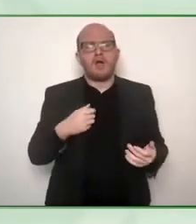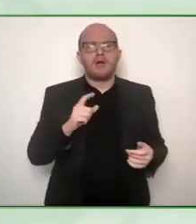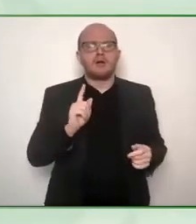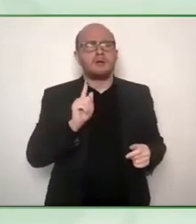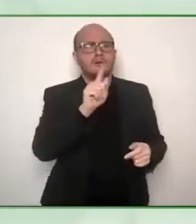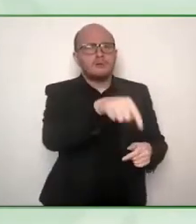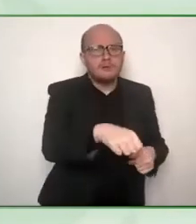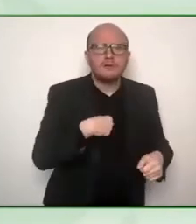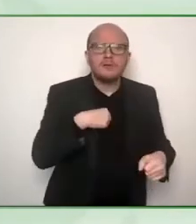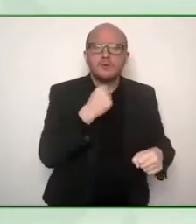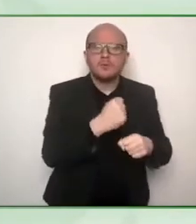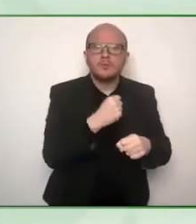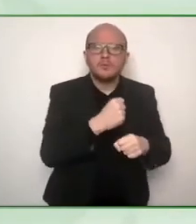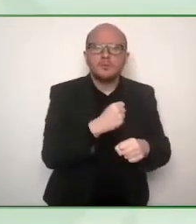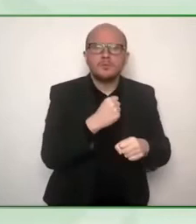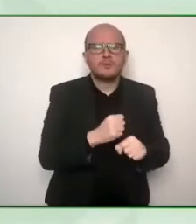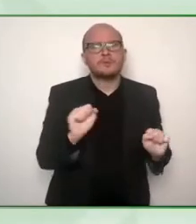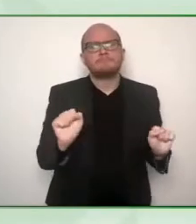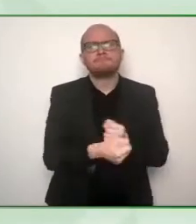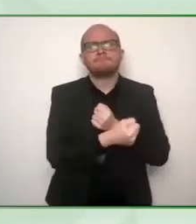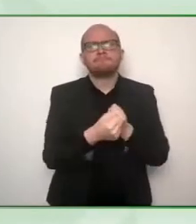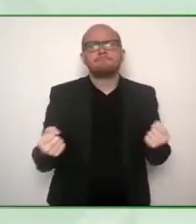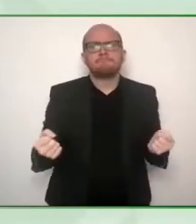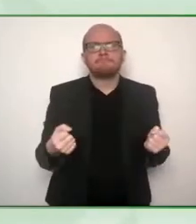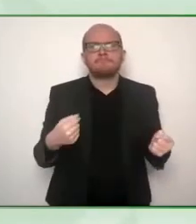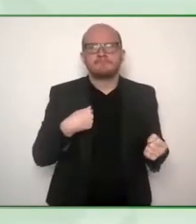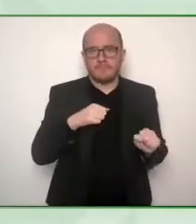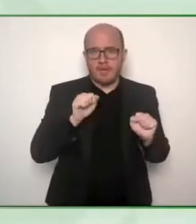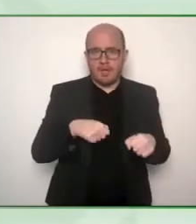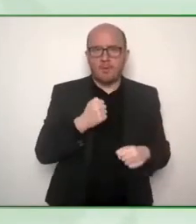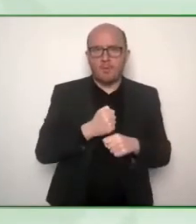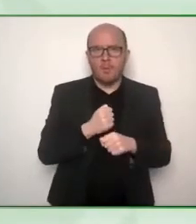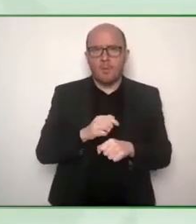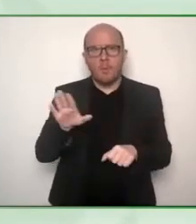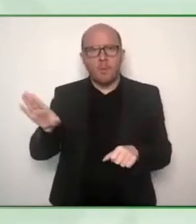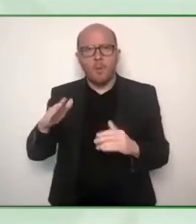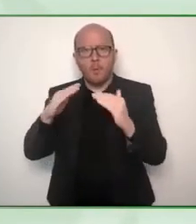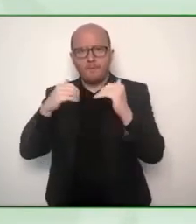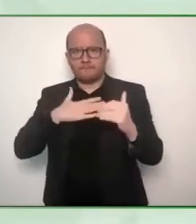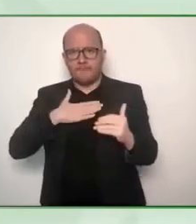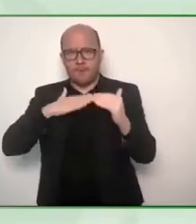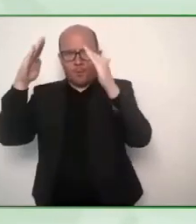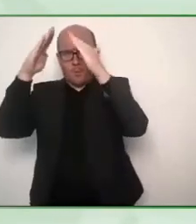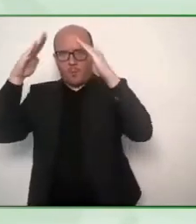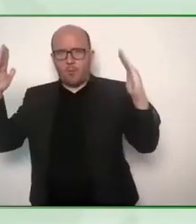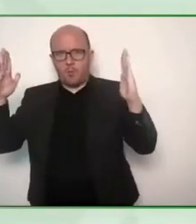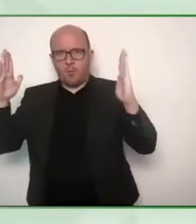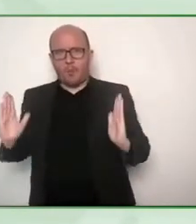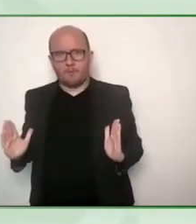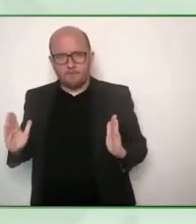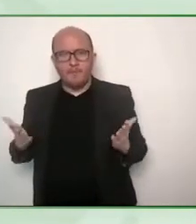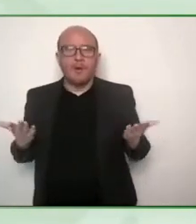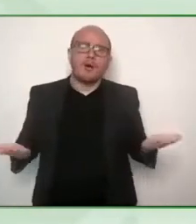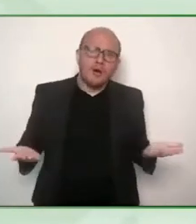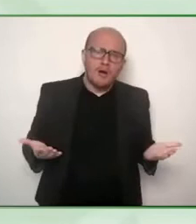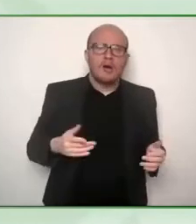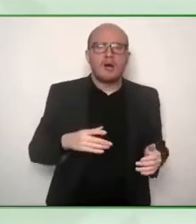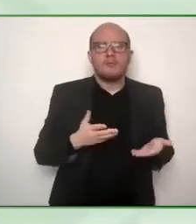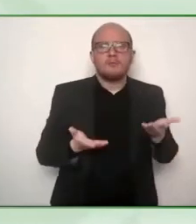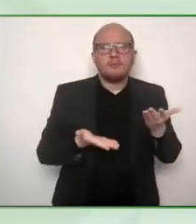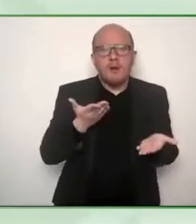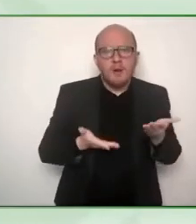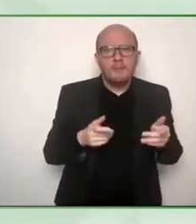with my psychiatrist on a regular basis can I work from home and the employers would say no how could people possibly work